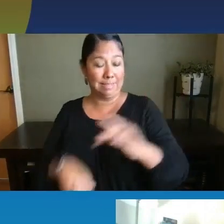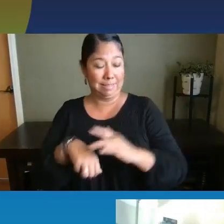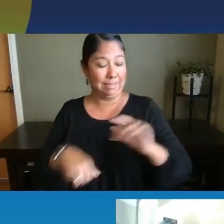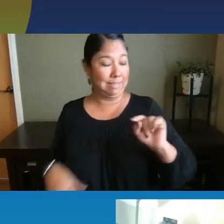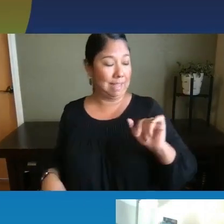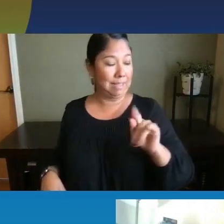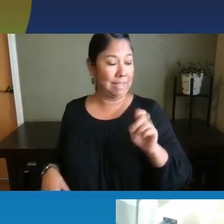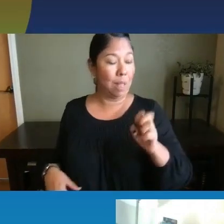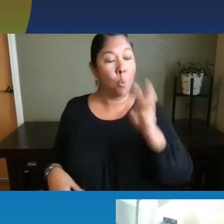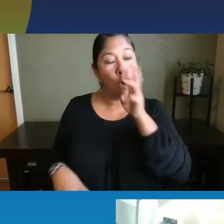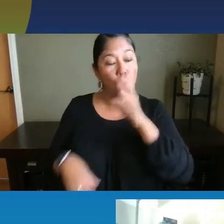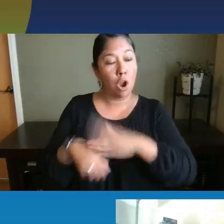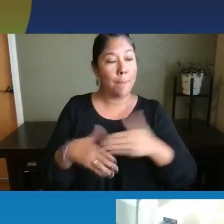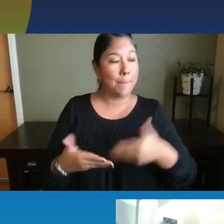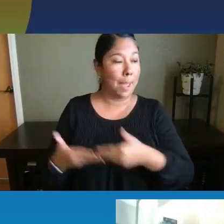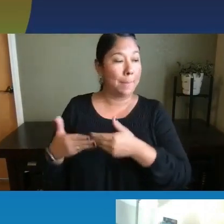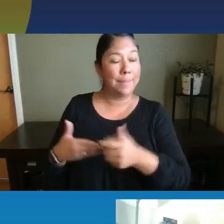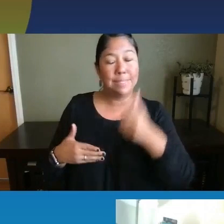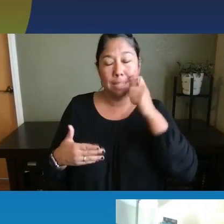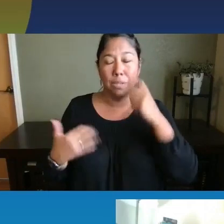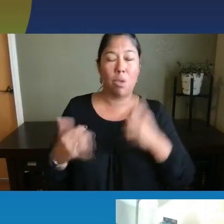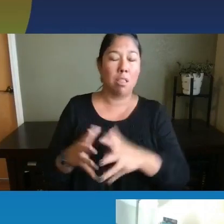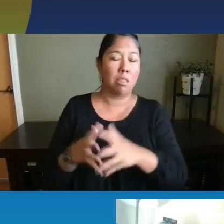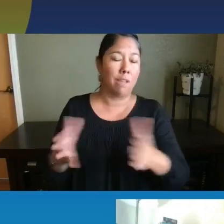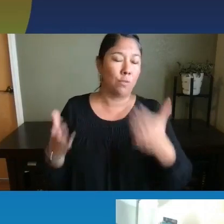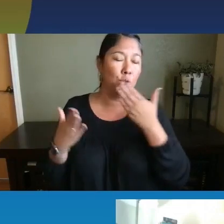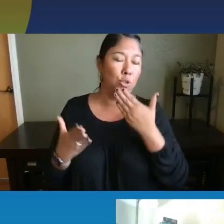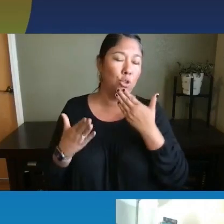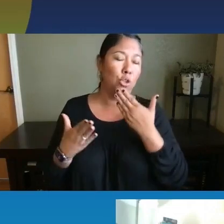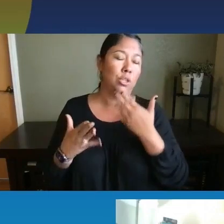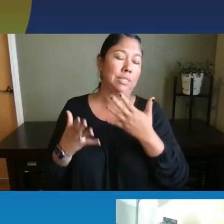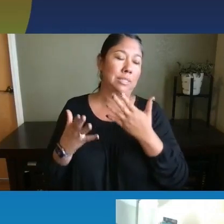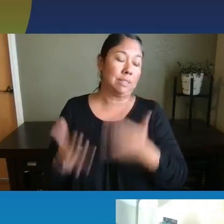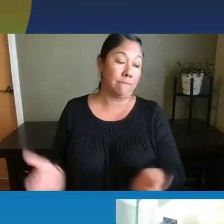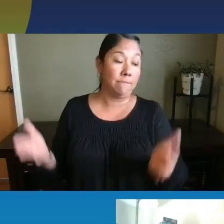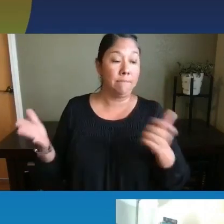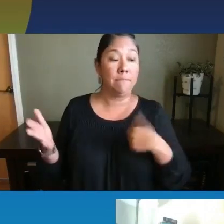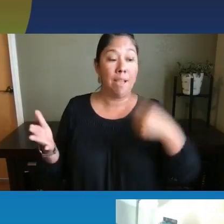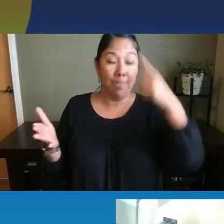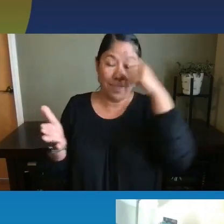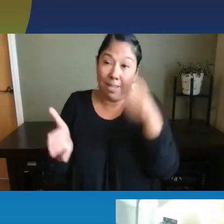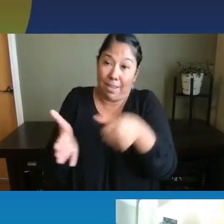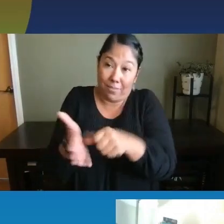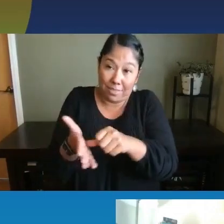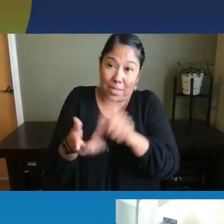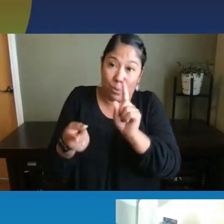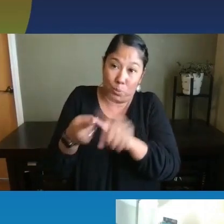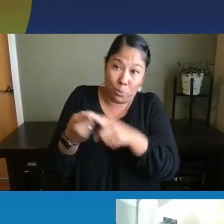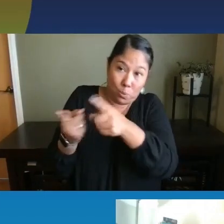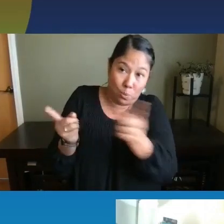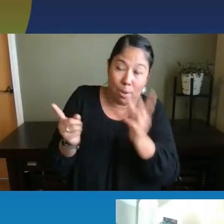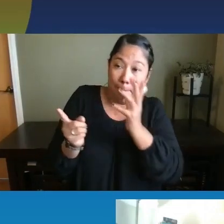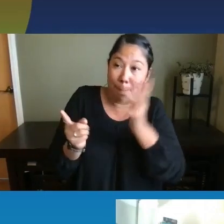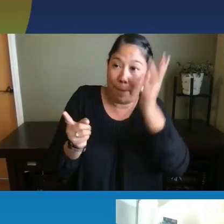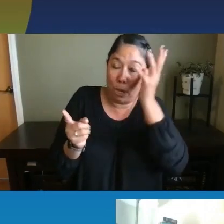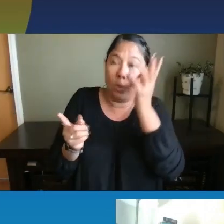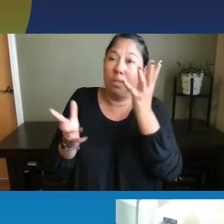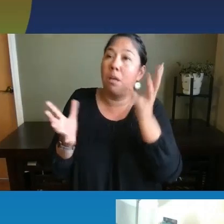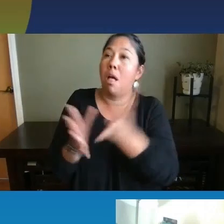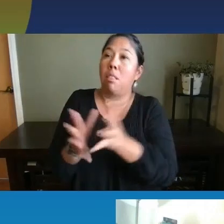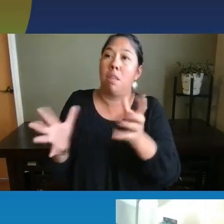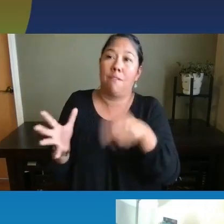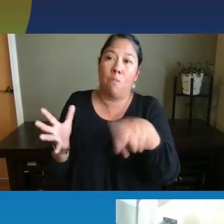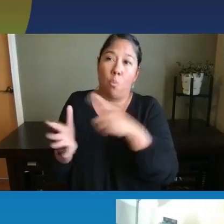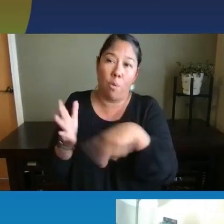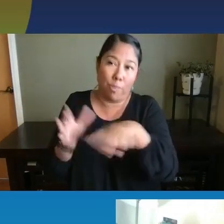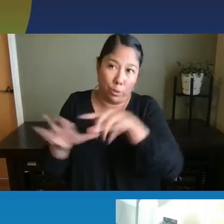skin. So there's just so much good stuff. And I think just reiterating to parents that, um, a lot of what they're doing on a daily